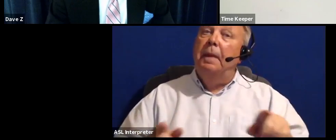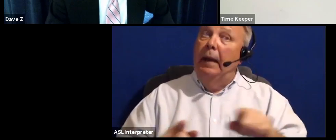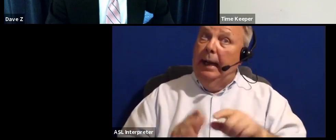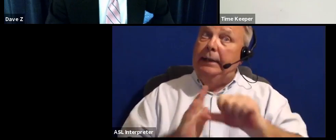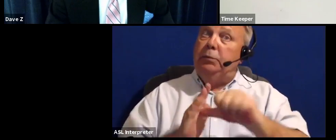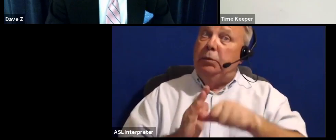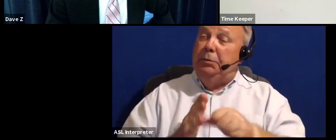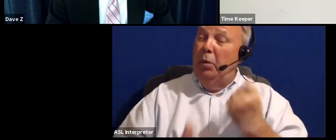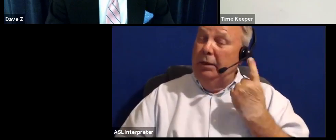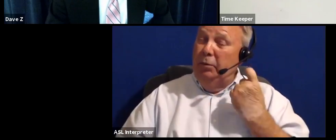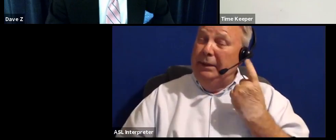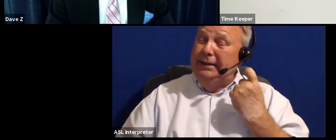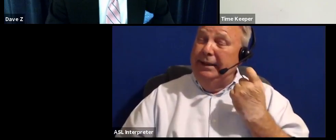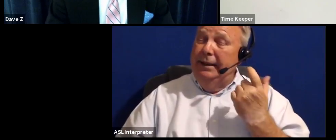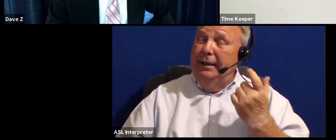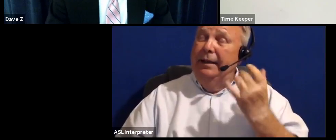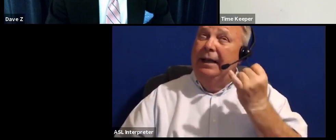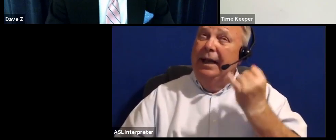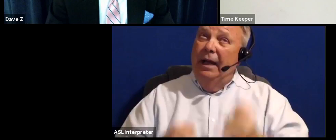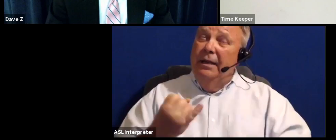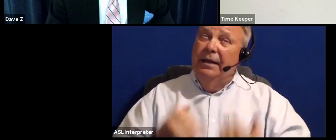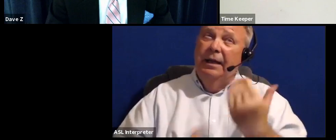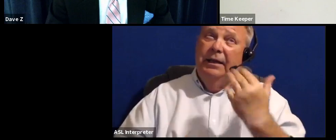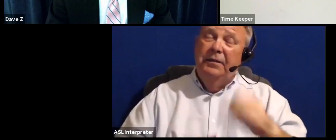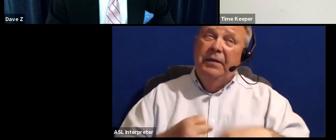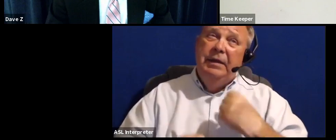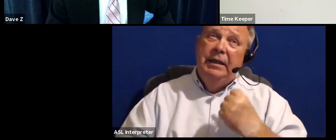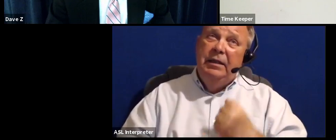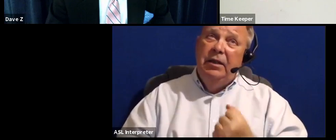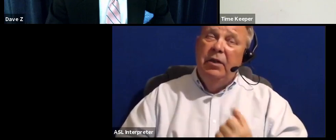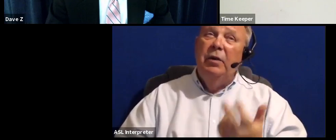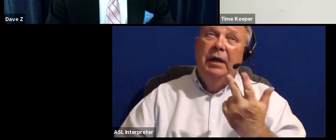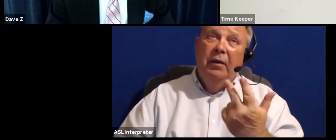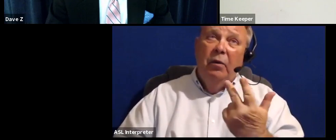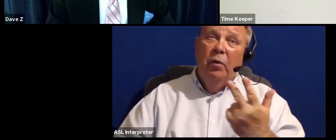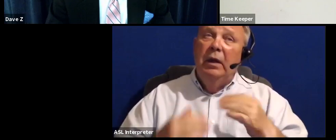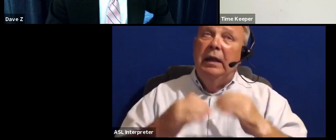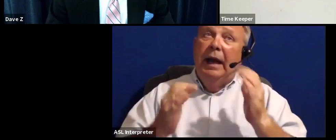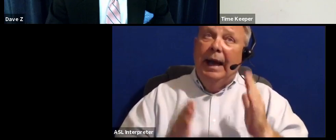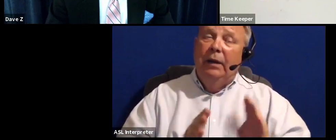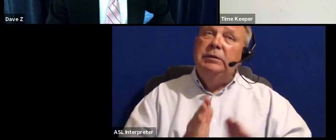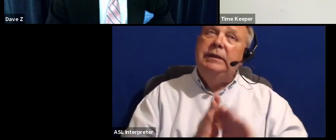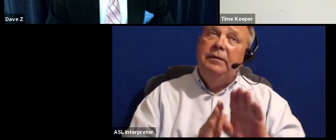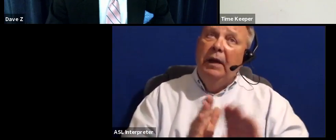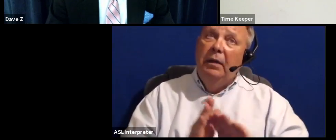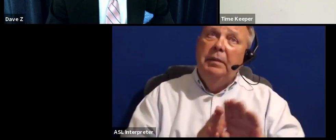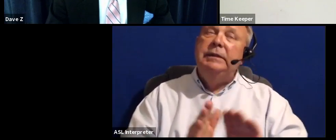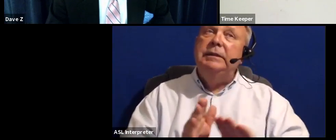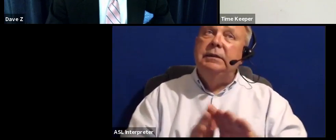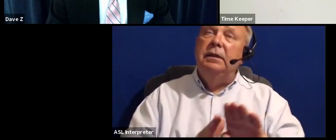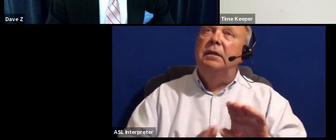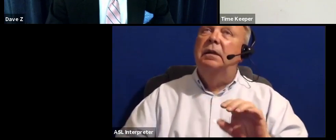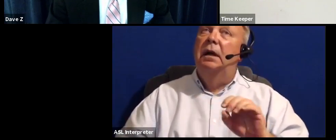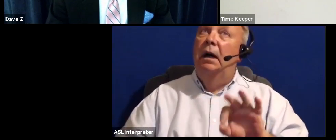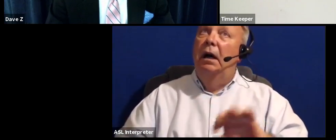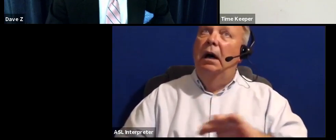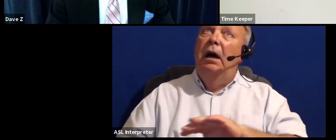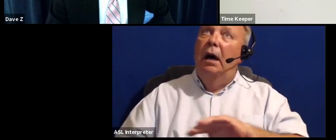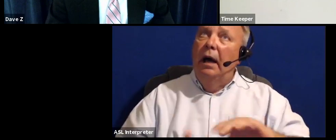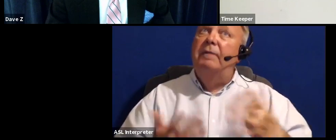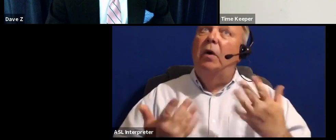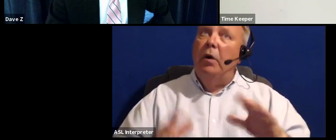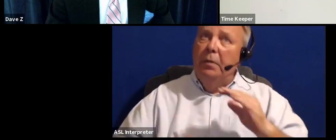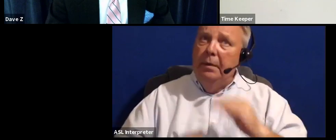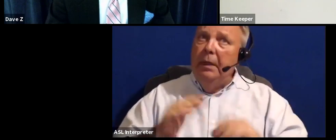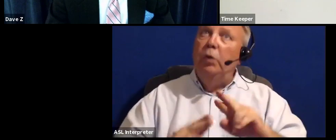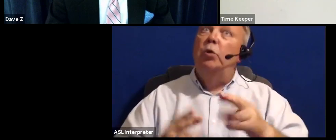recently, in the last 15 years, three housing developments have either been built or under